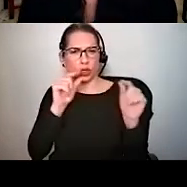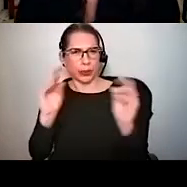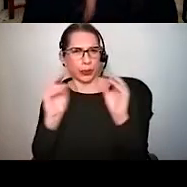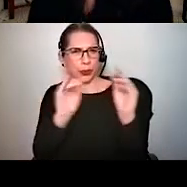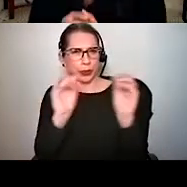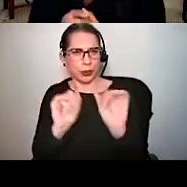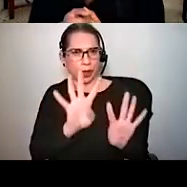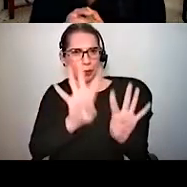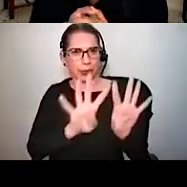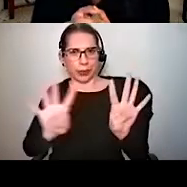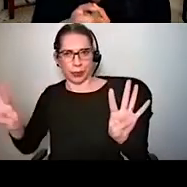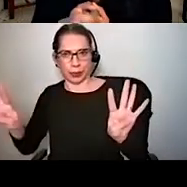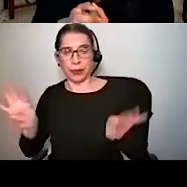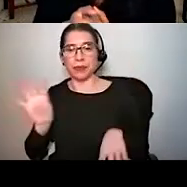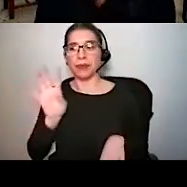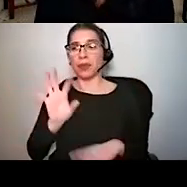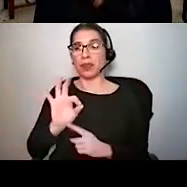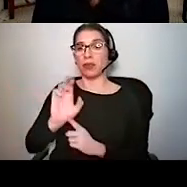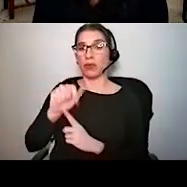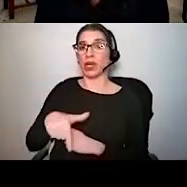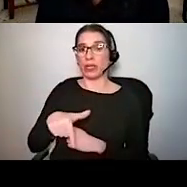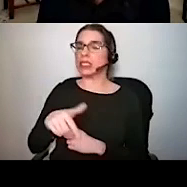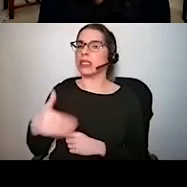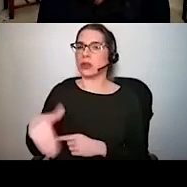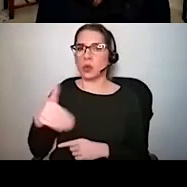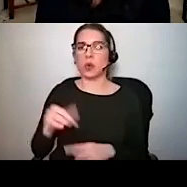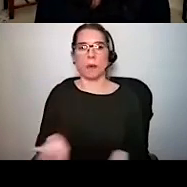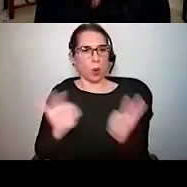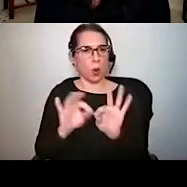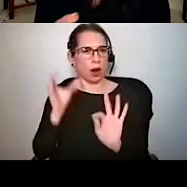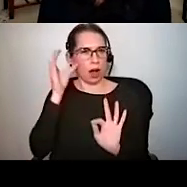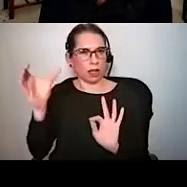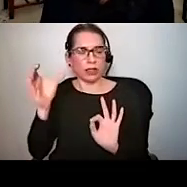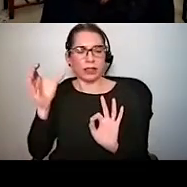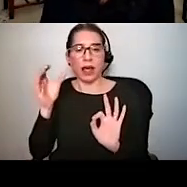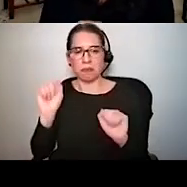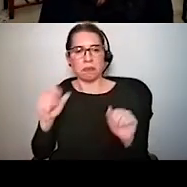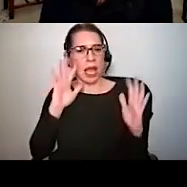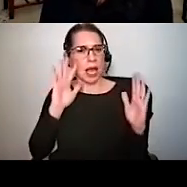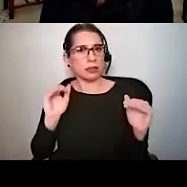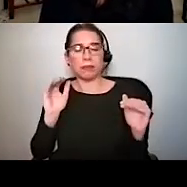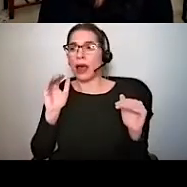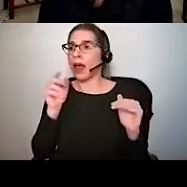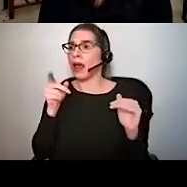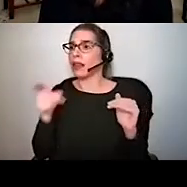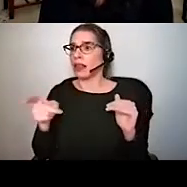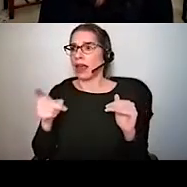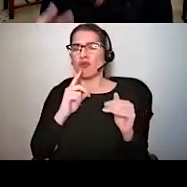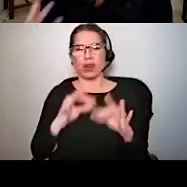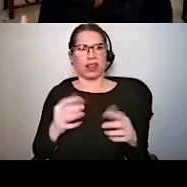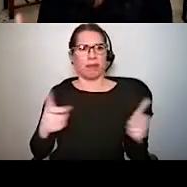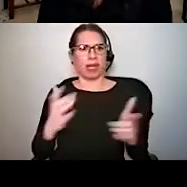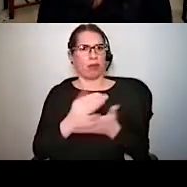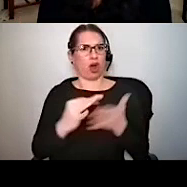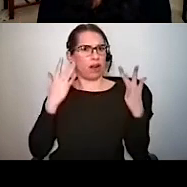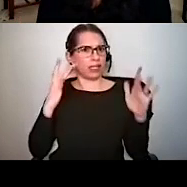really important idea because, as you can expect, being such a large component of sound, it's a